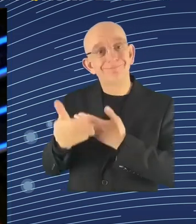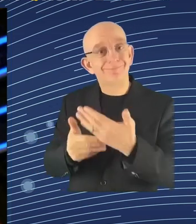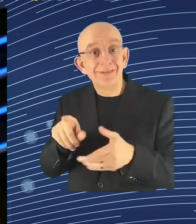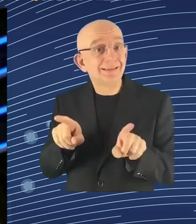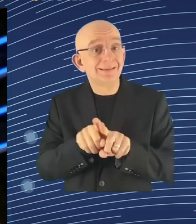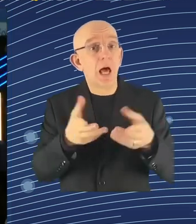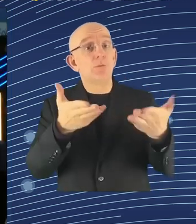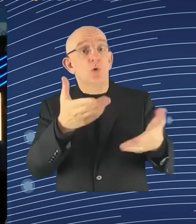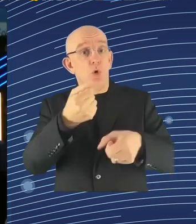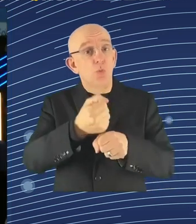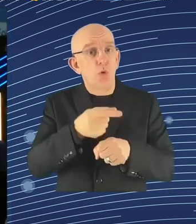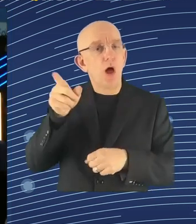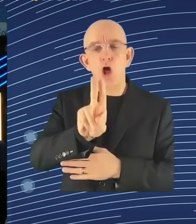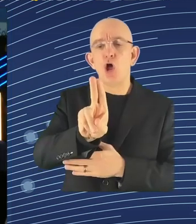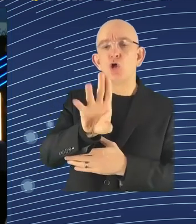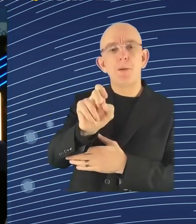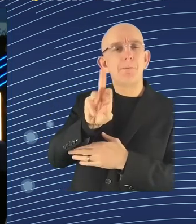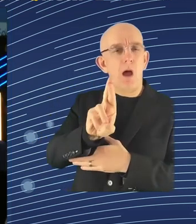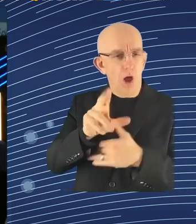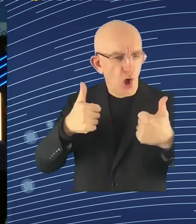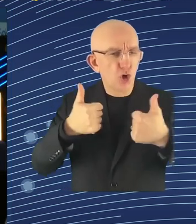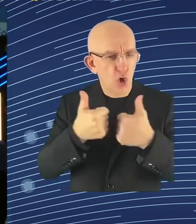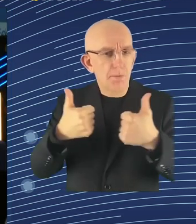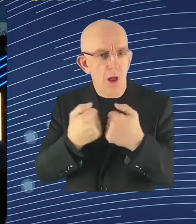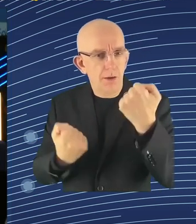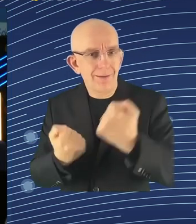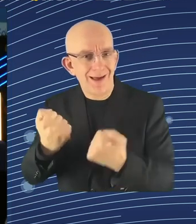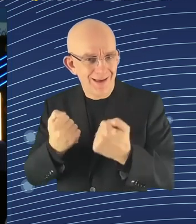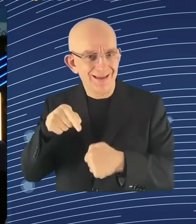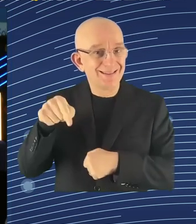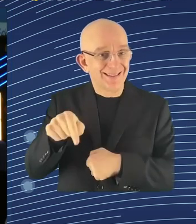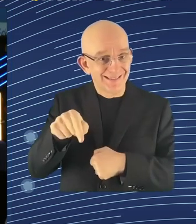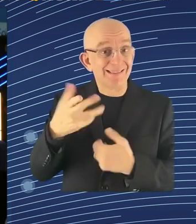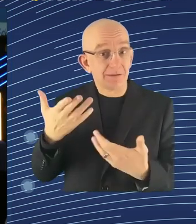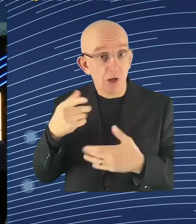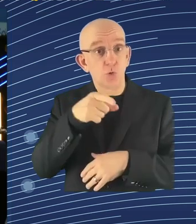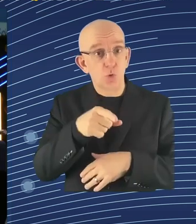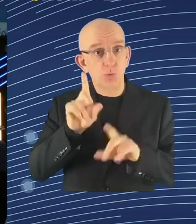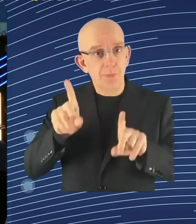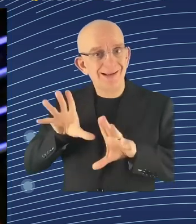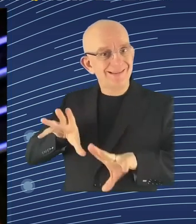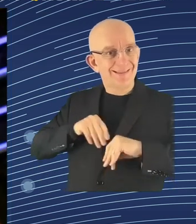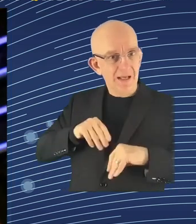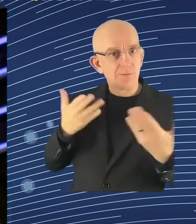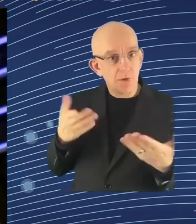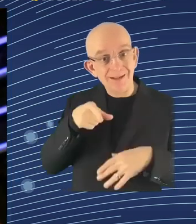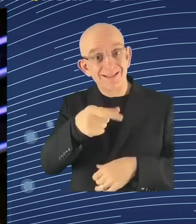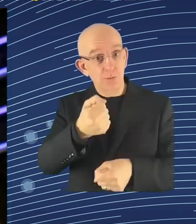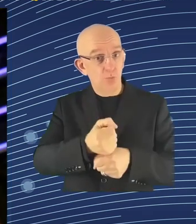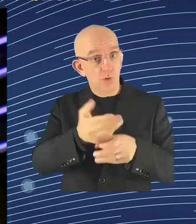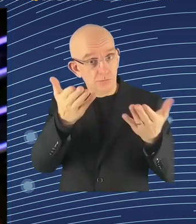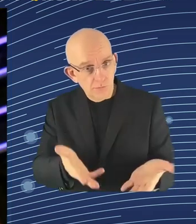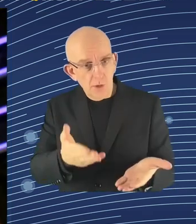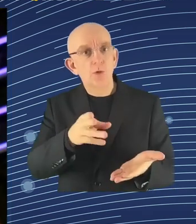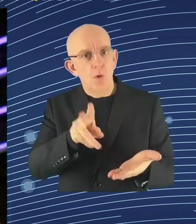world of work in a general setting, you can just then accept that your employer in any